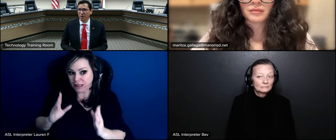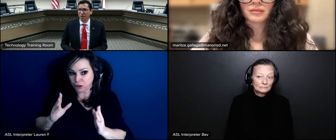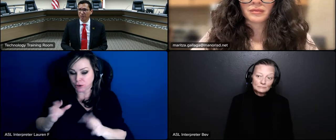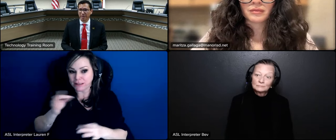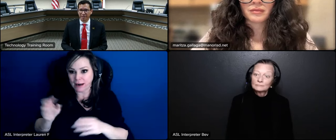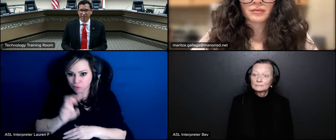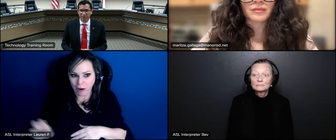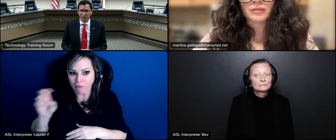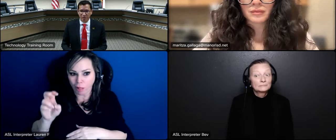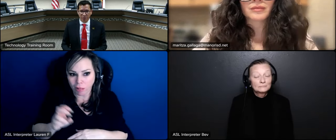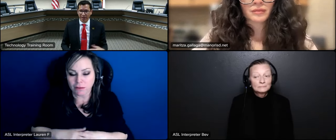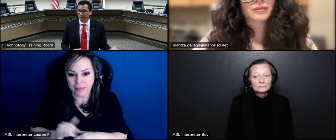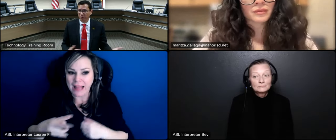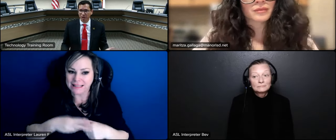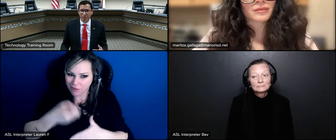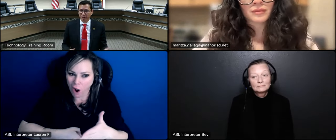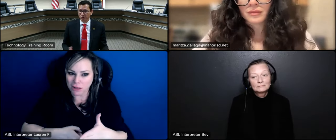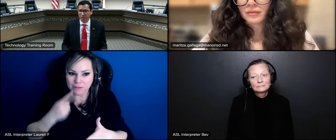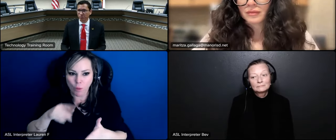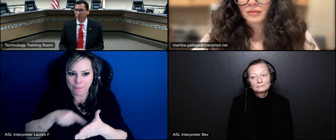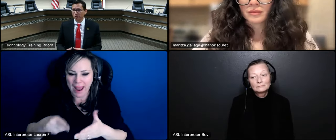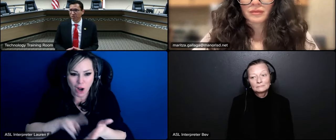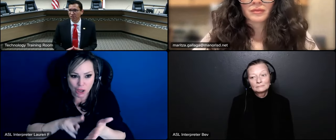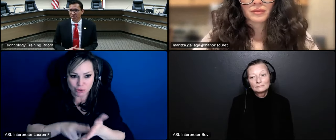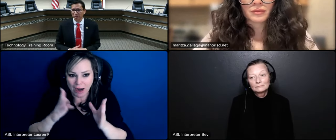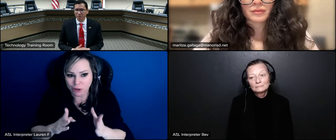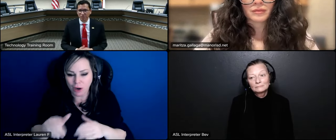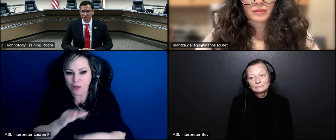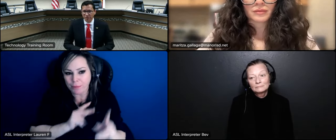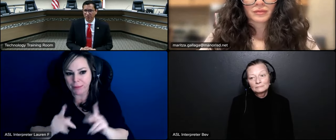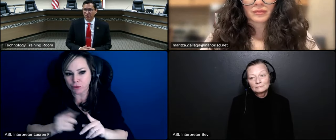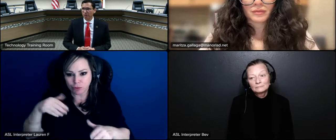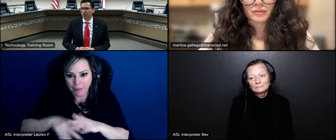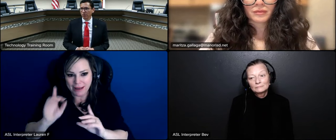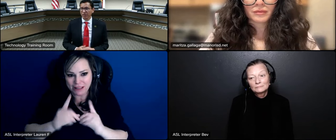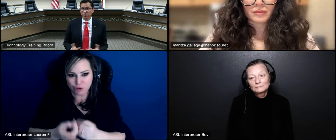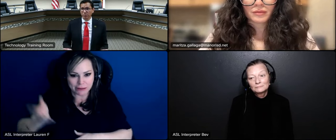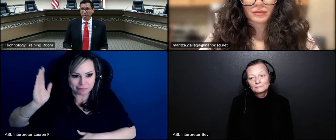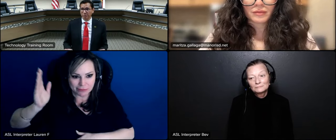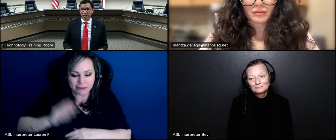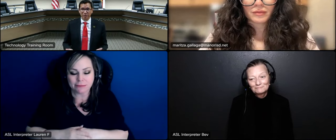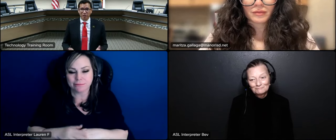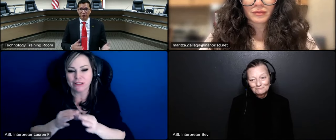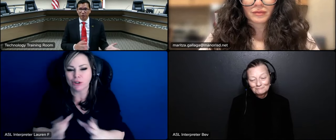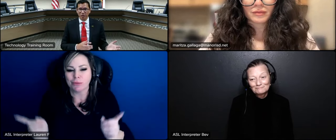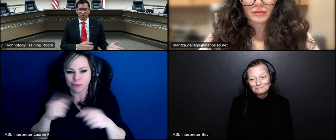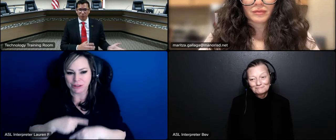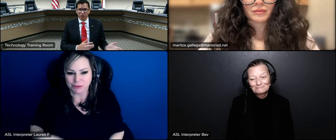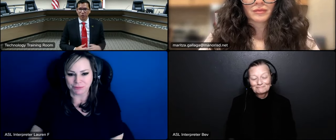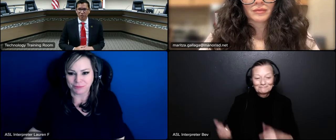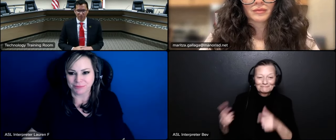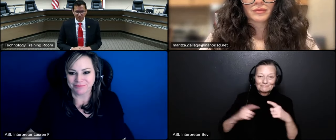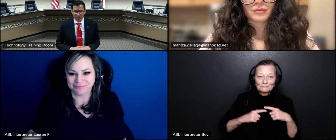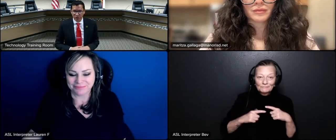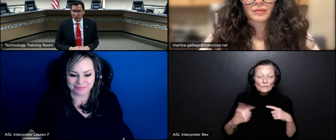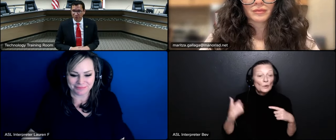that saves costs on paying for contractors and other persons to come into the district we we are blessed by we live really close to